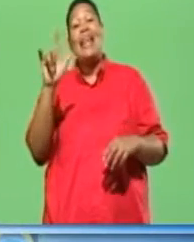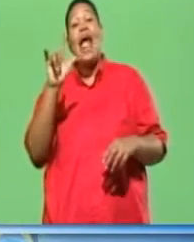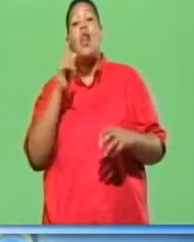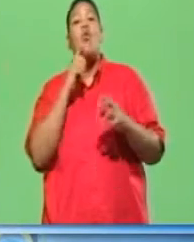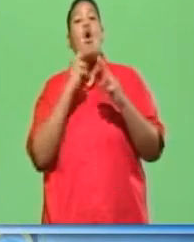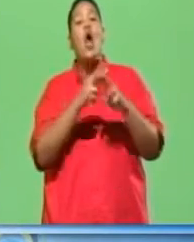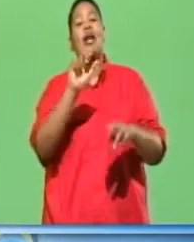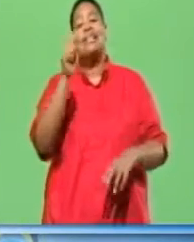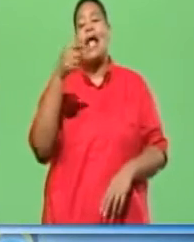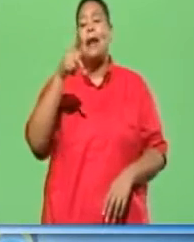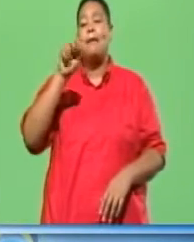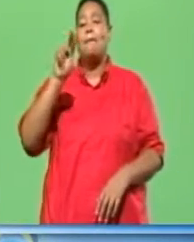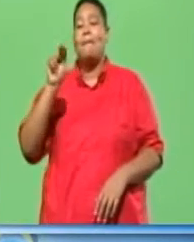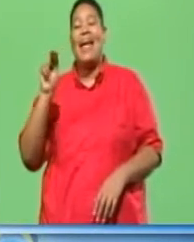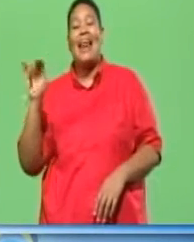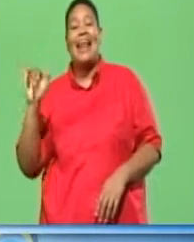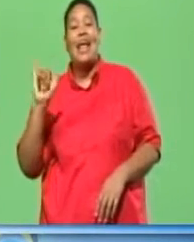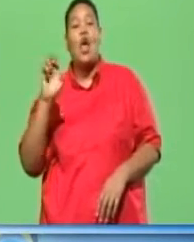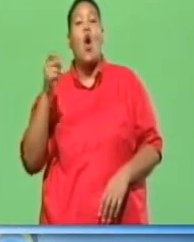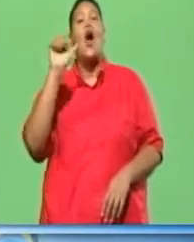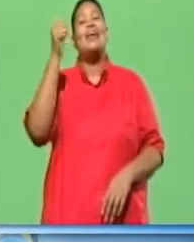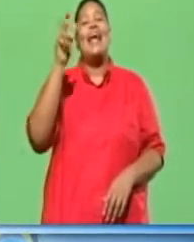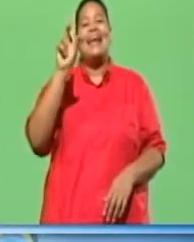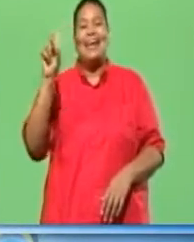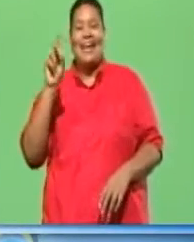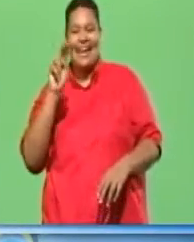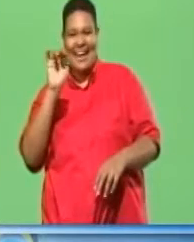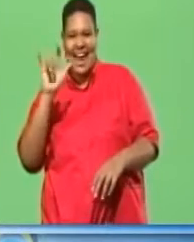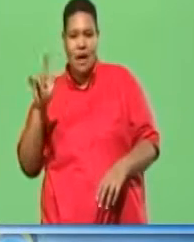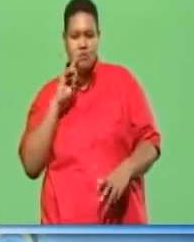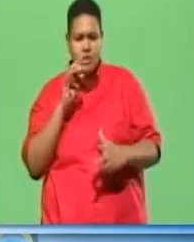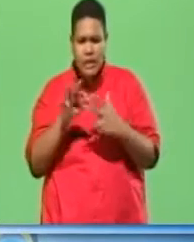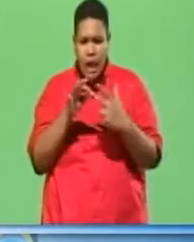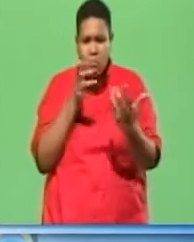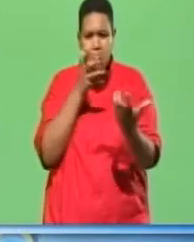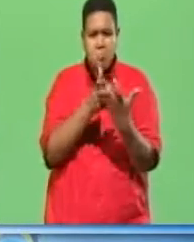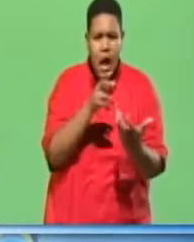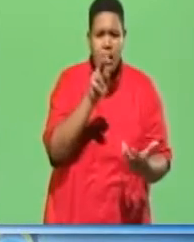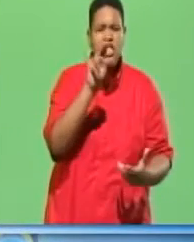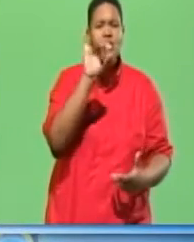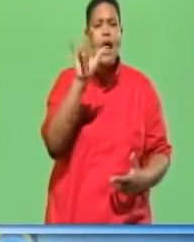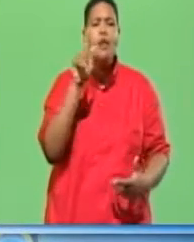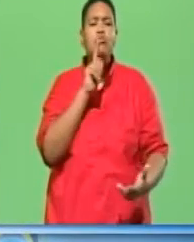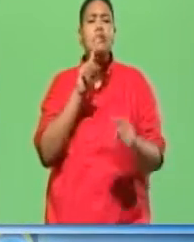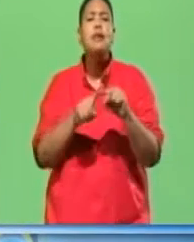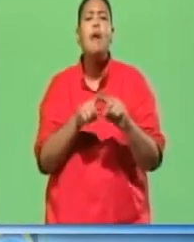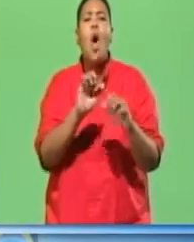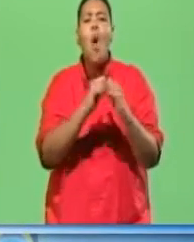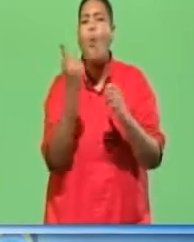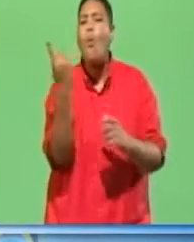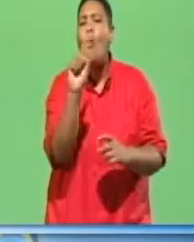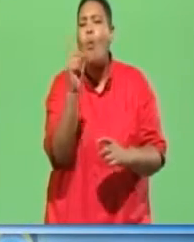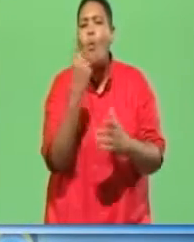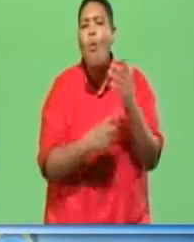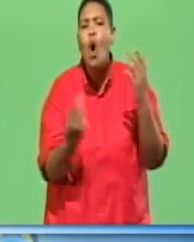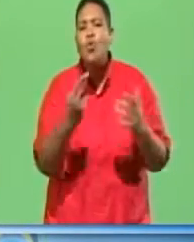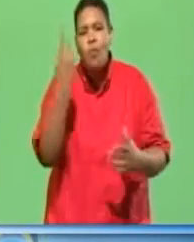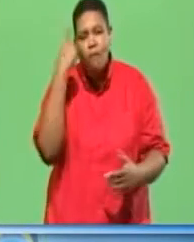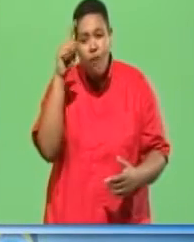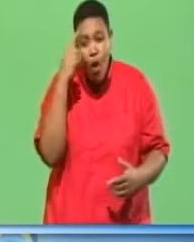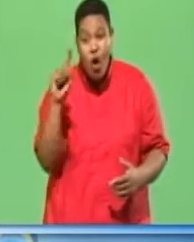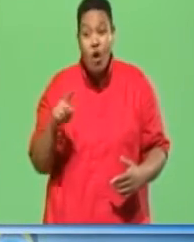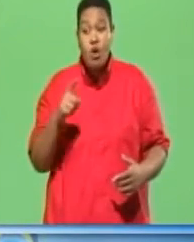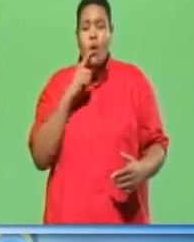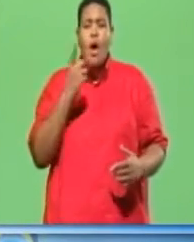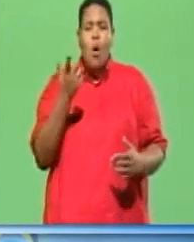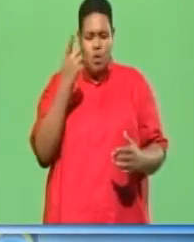nails. Selection of nails. Selection of a type of nail depends upon application. Selecting the length of a nail depends upon